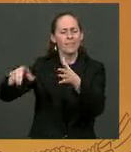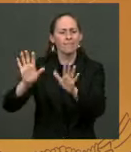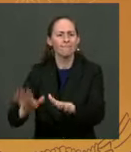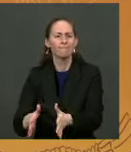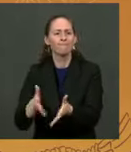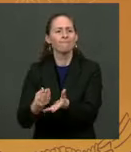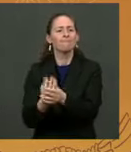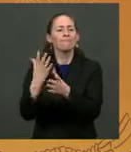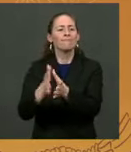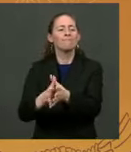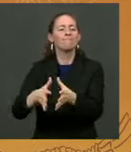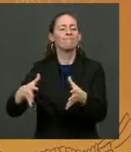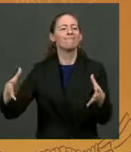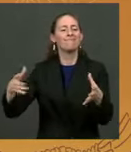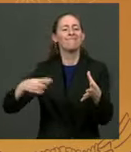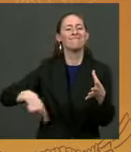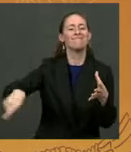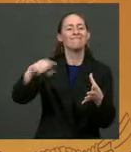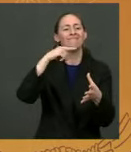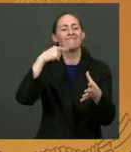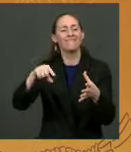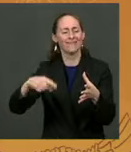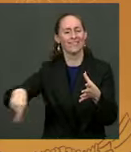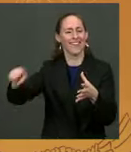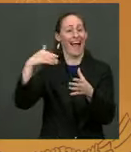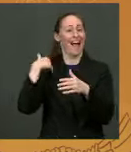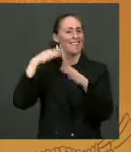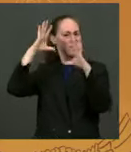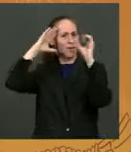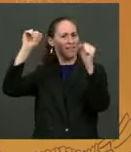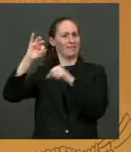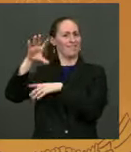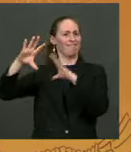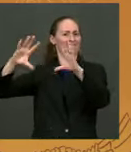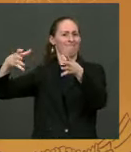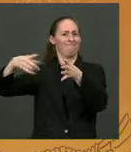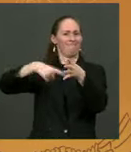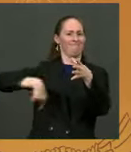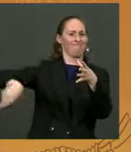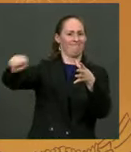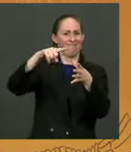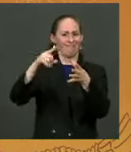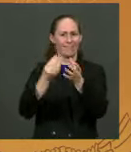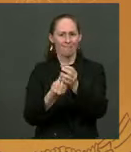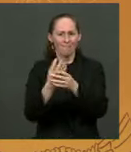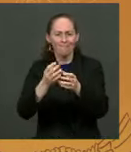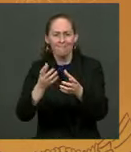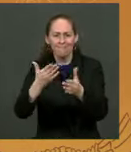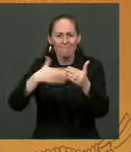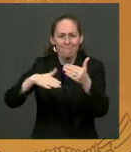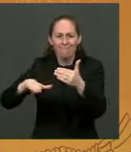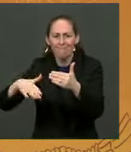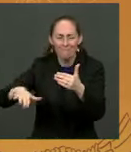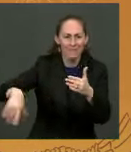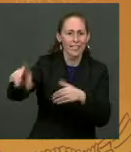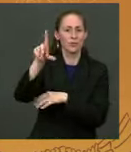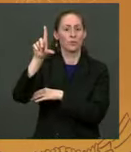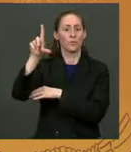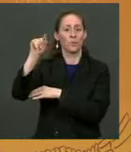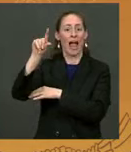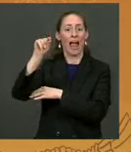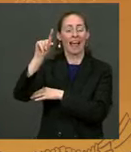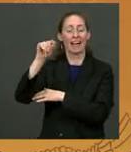of 20 or so turkeys vying to make it here today. In other words, the turkey presidential primary.